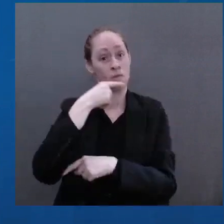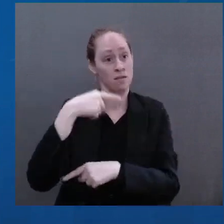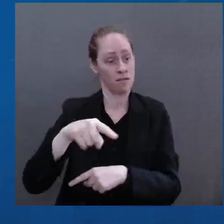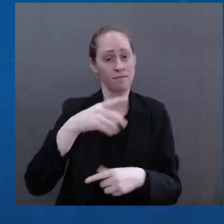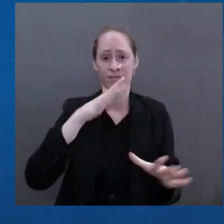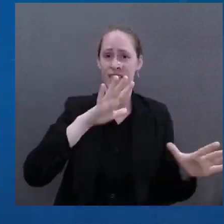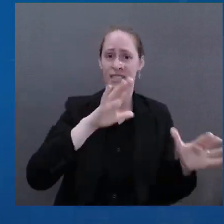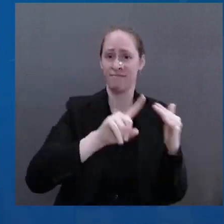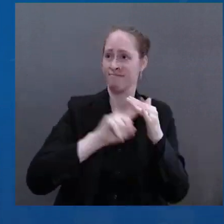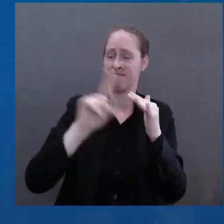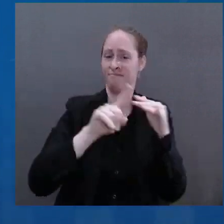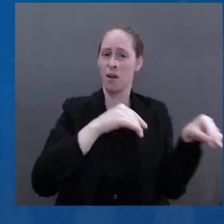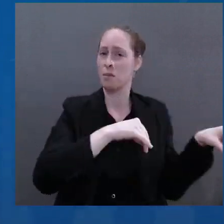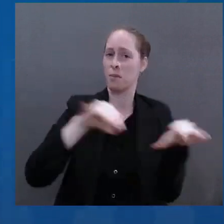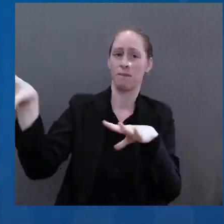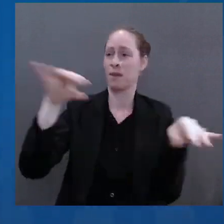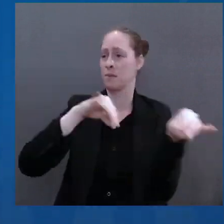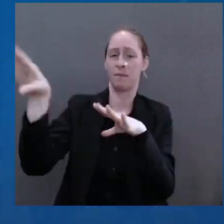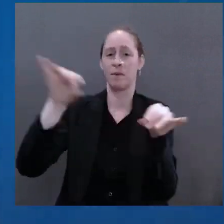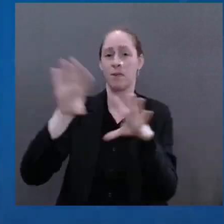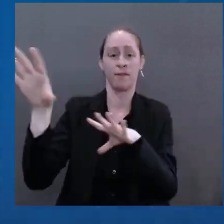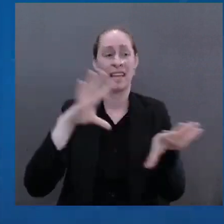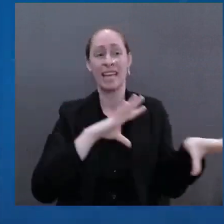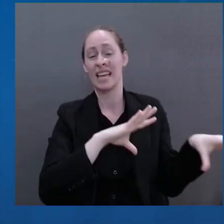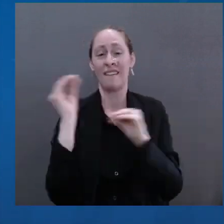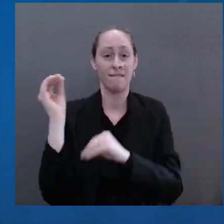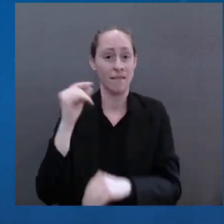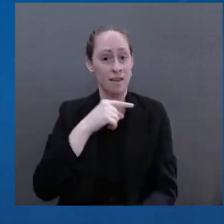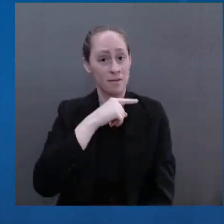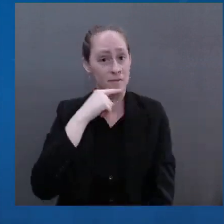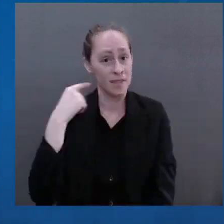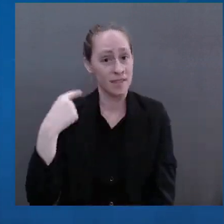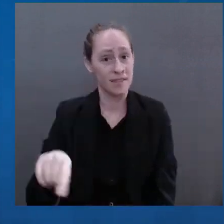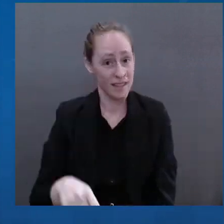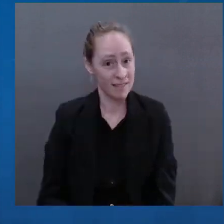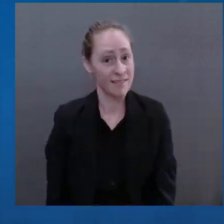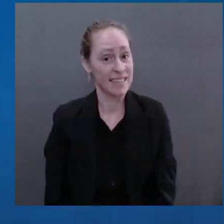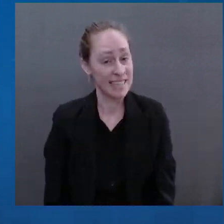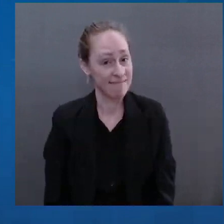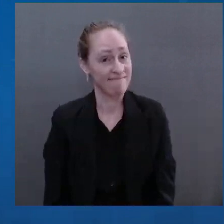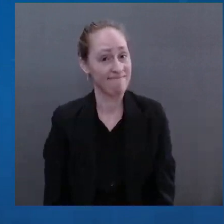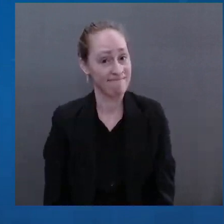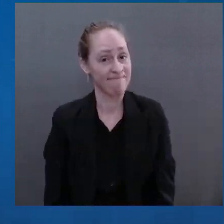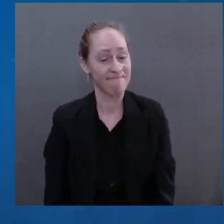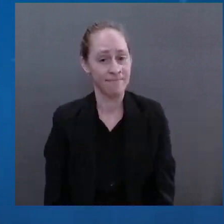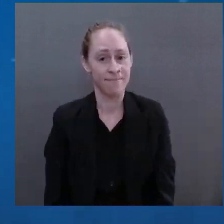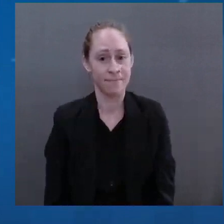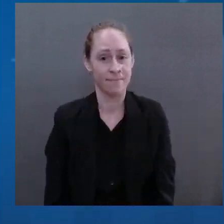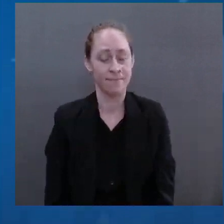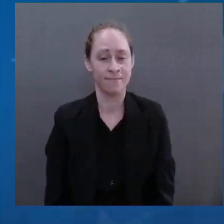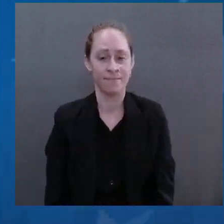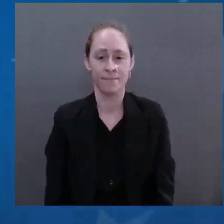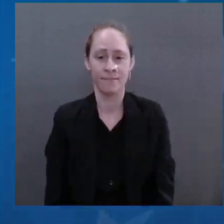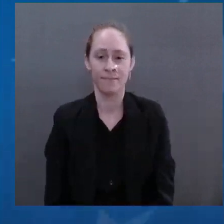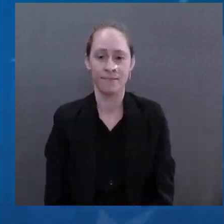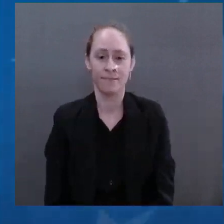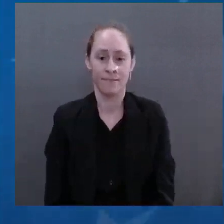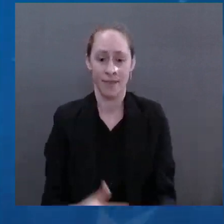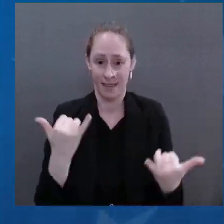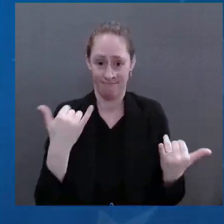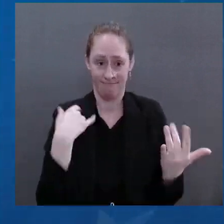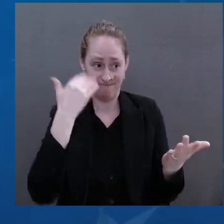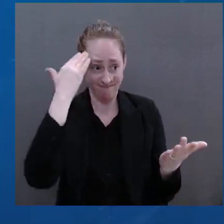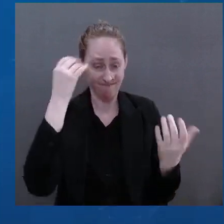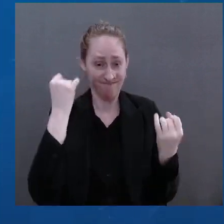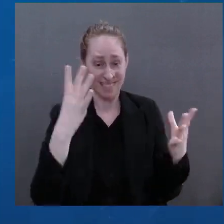in such a short period of time, which brings me to my message to the Russian people. I've worked with Russian leaders